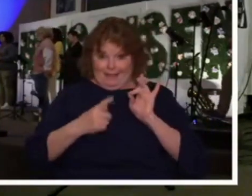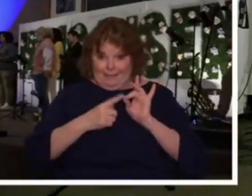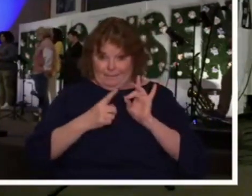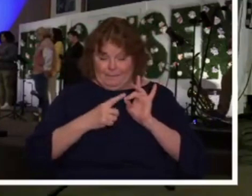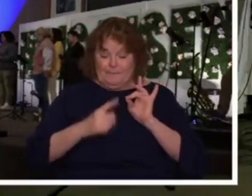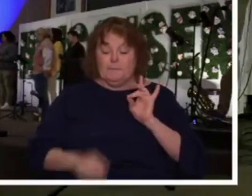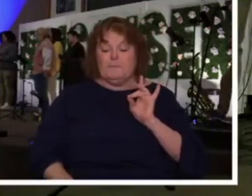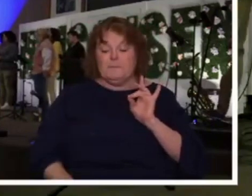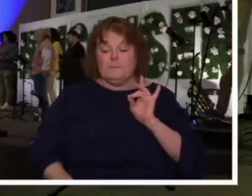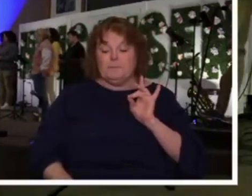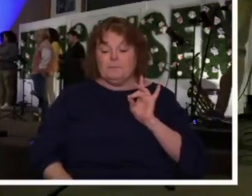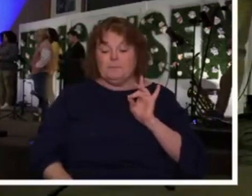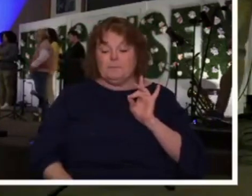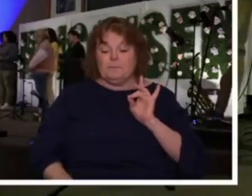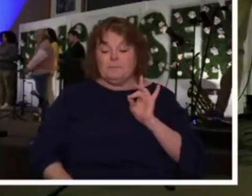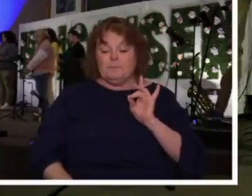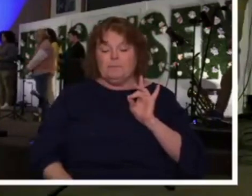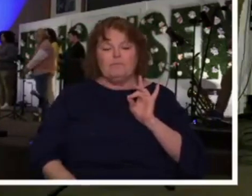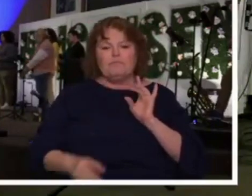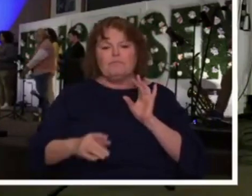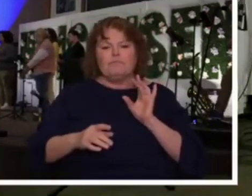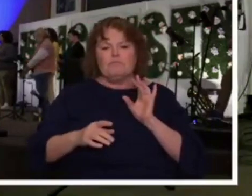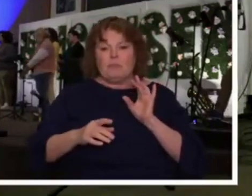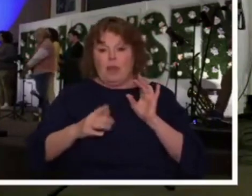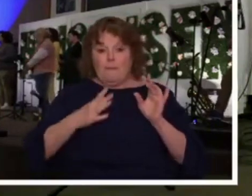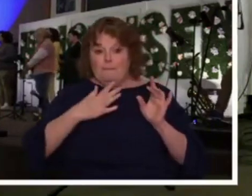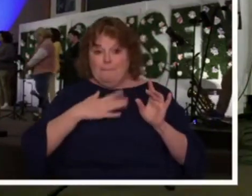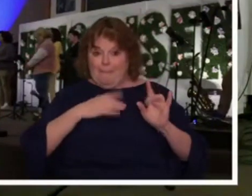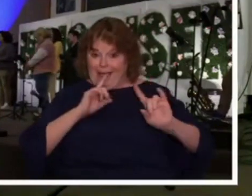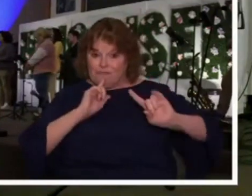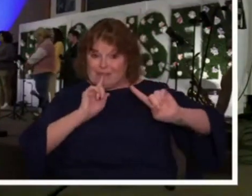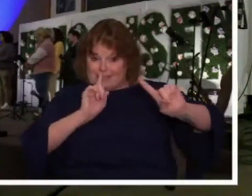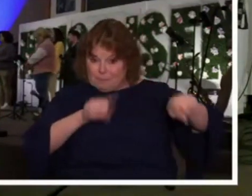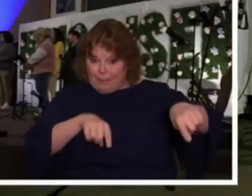what was motivating my response or my action?